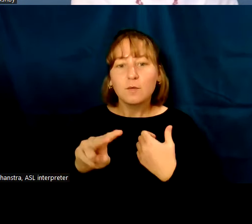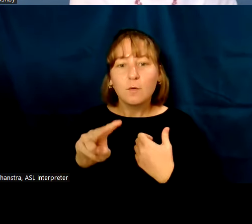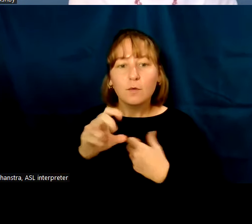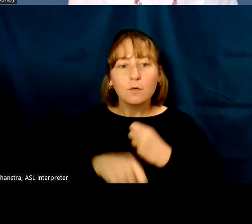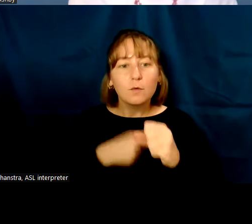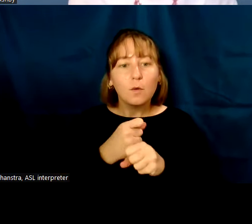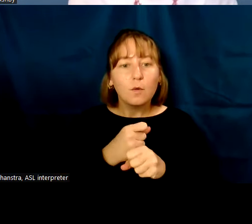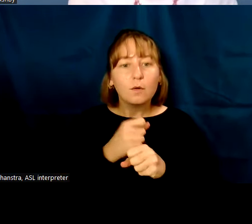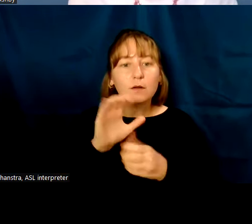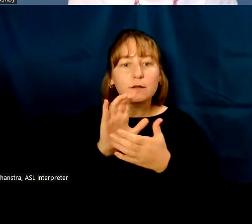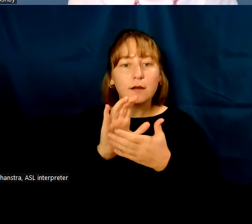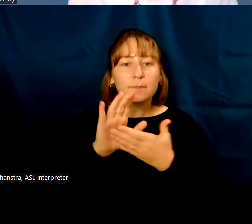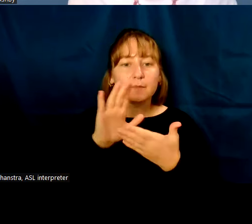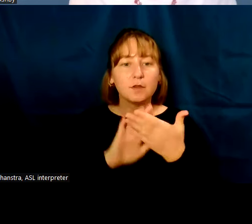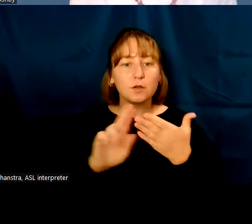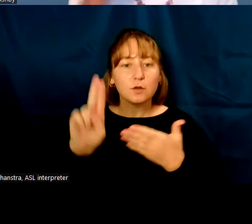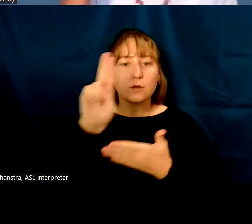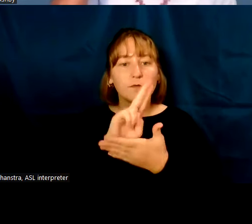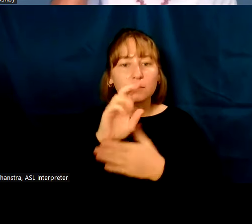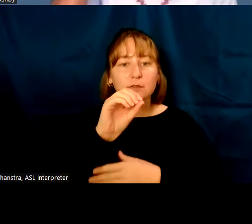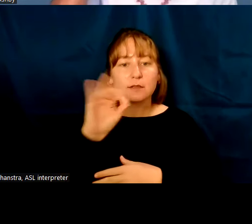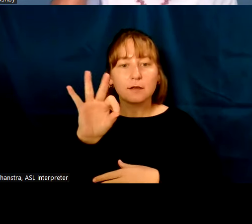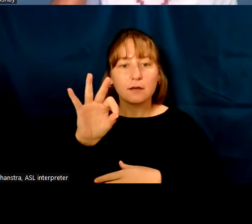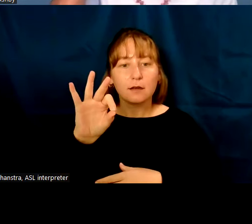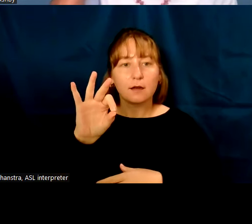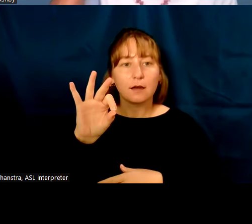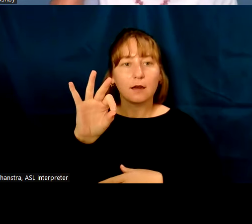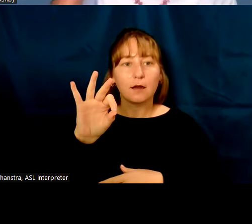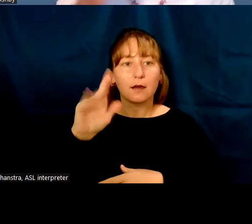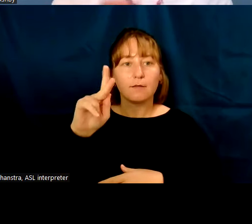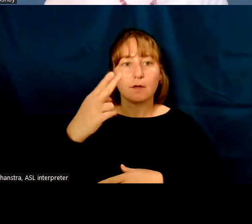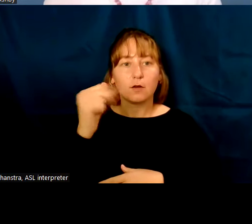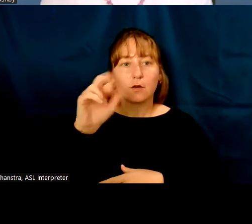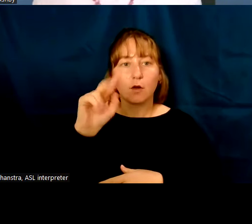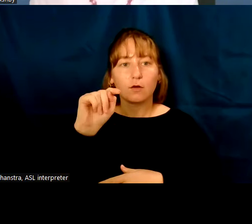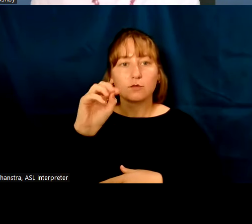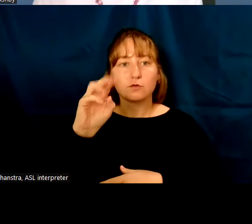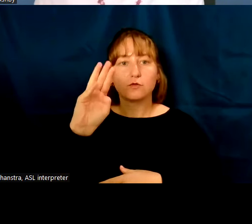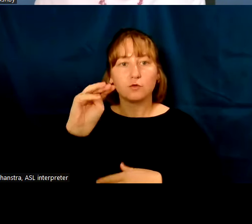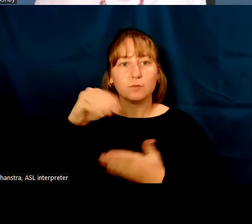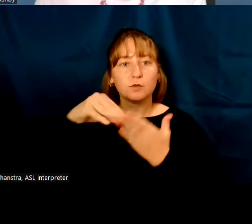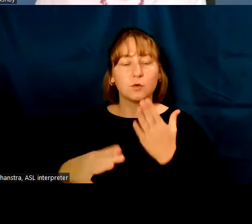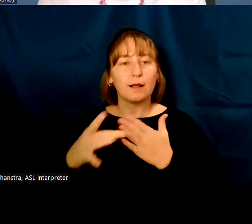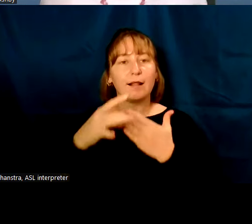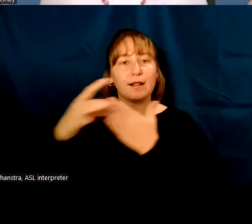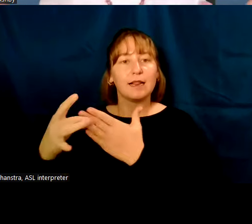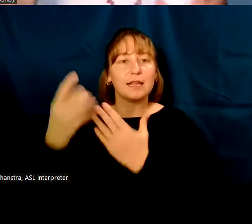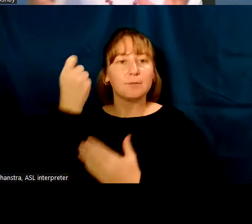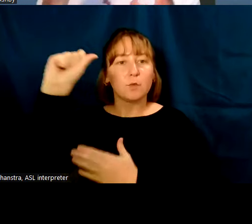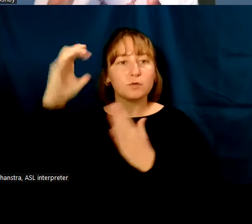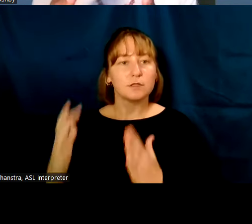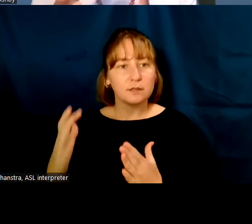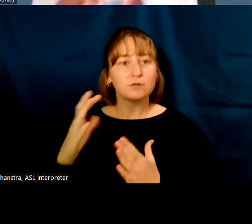student named Alaa Salah, leading protesters back in 2019, when a